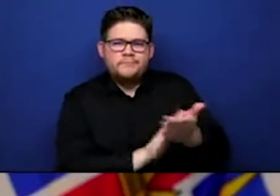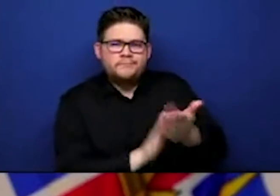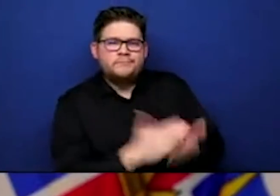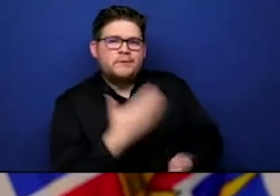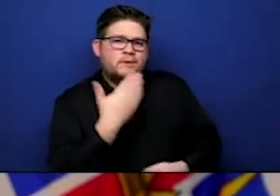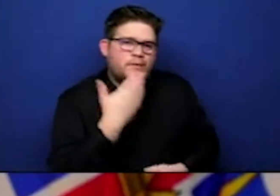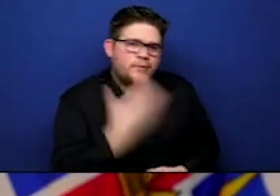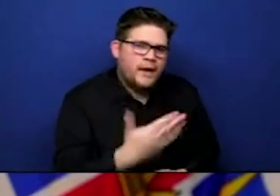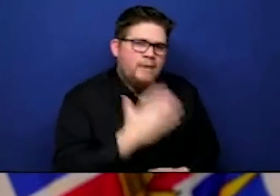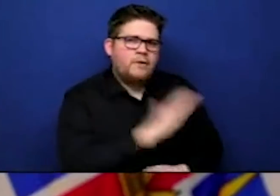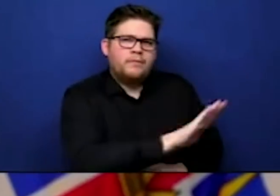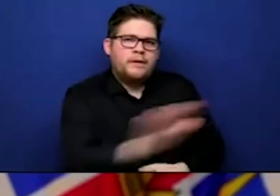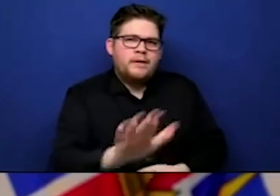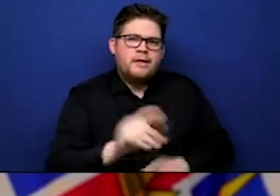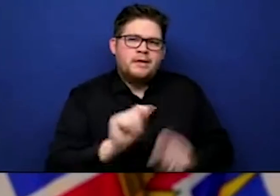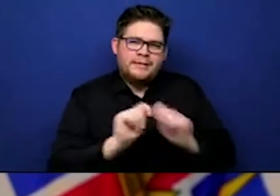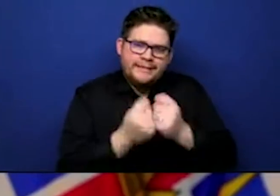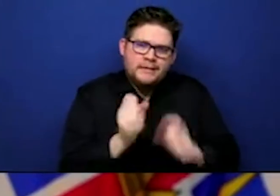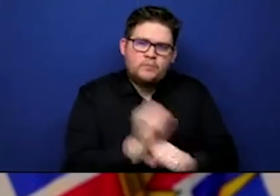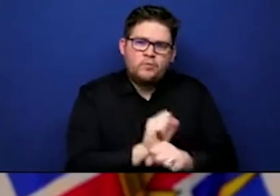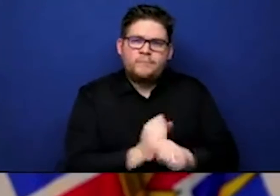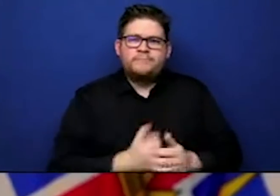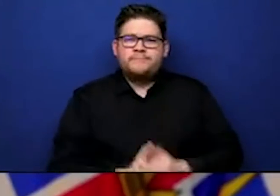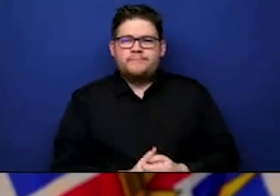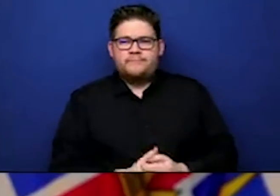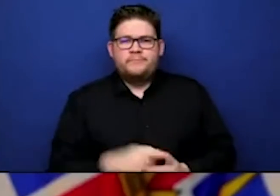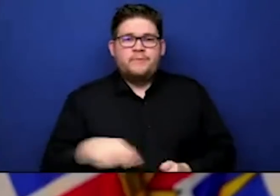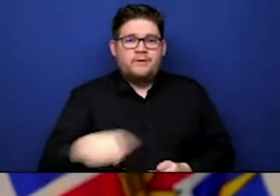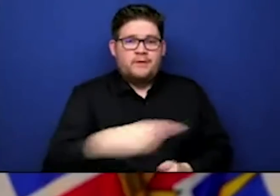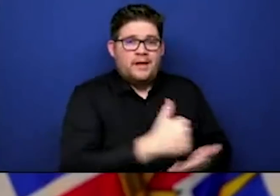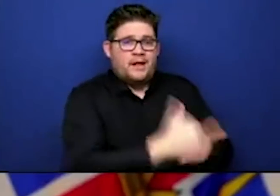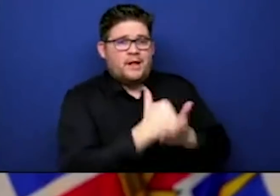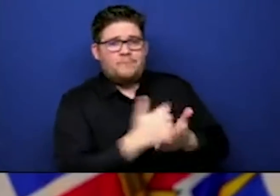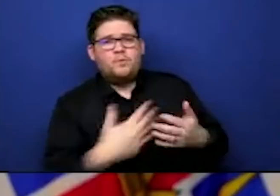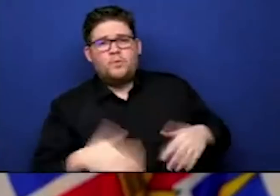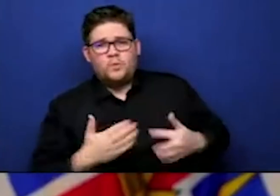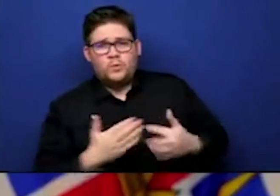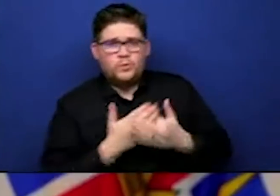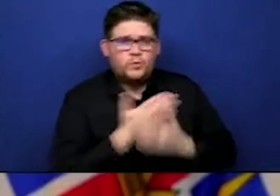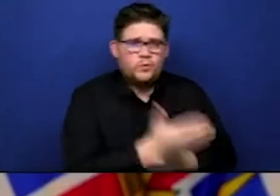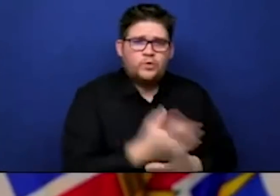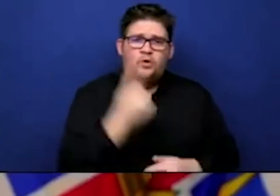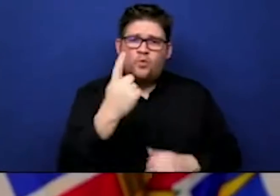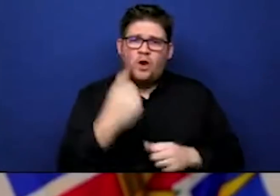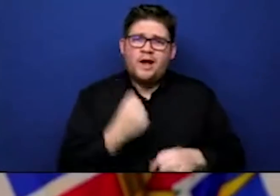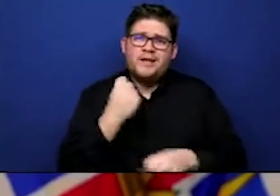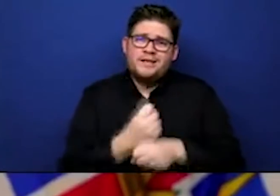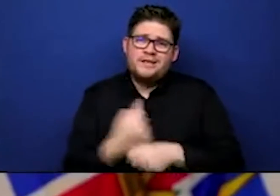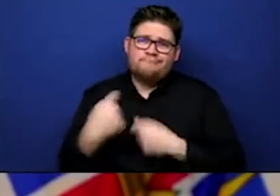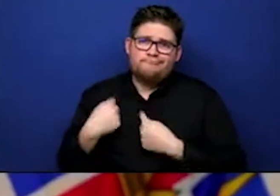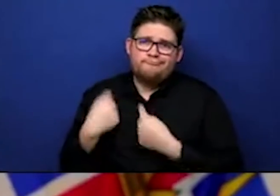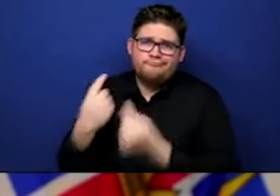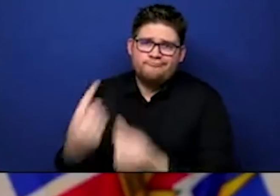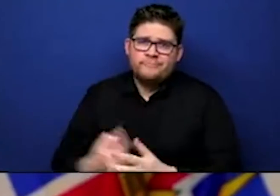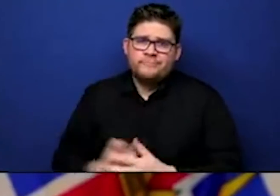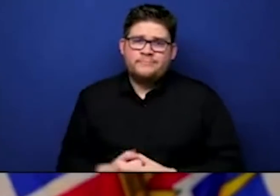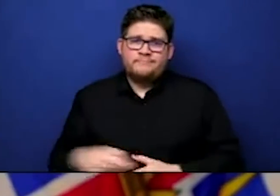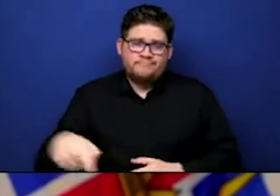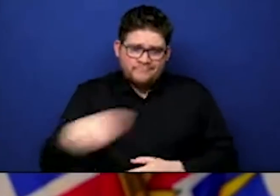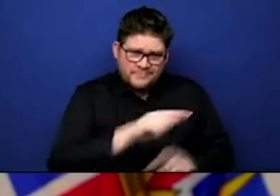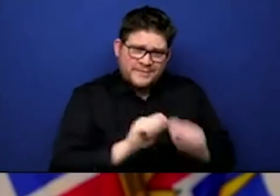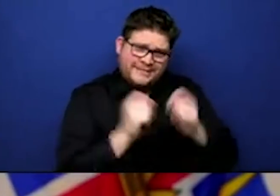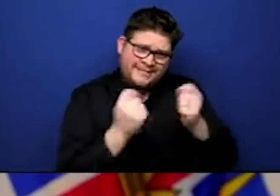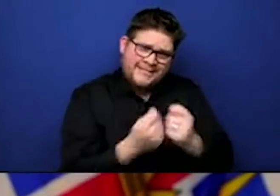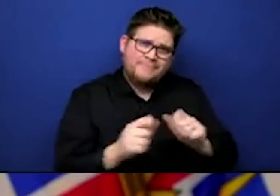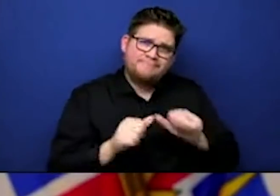what has helped get us through this last year, and what will continue to get us through. But we are paying very close